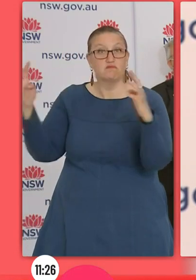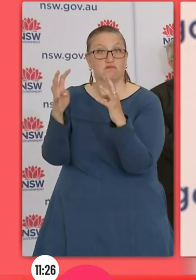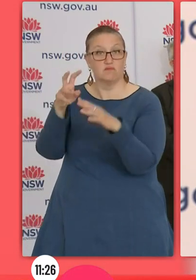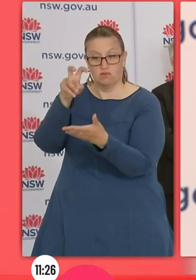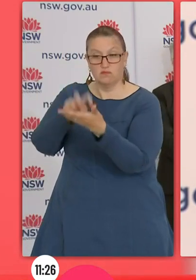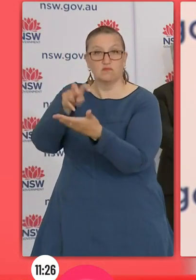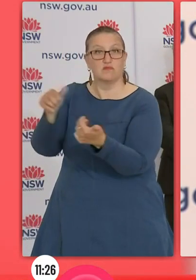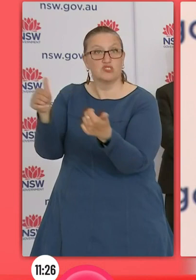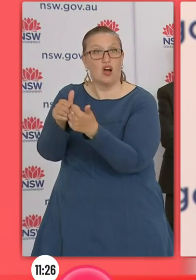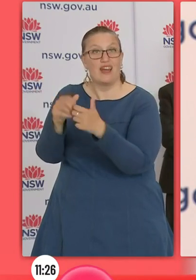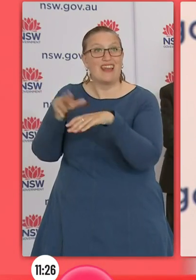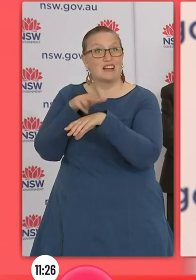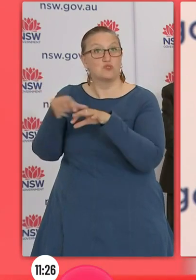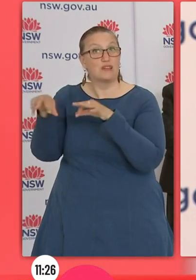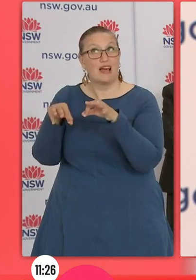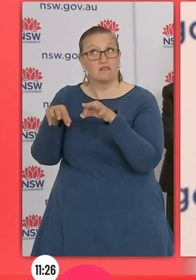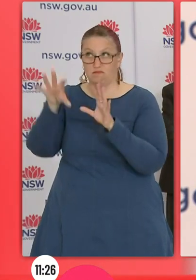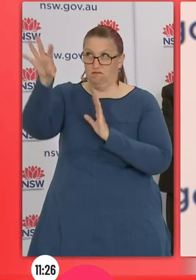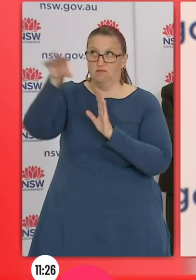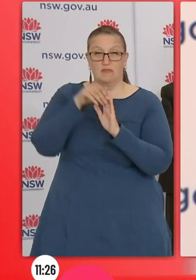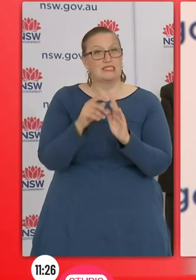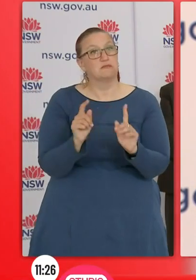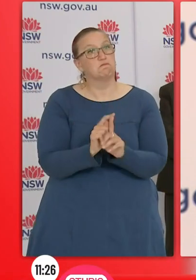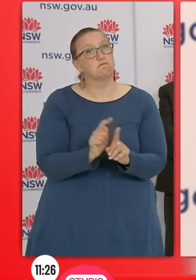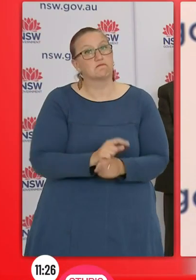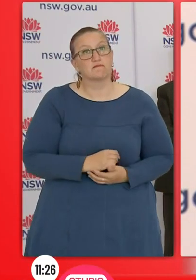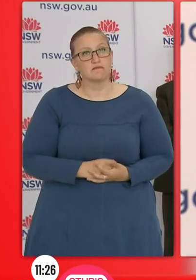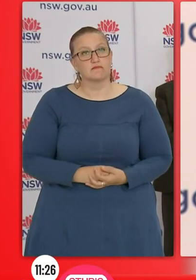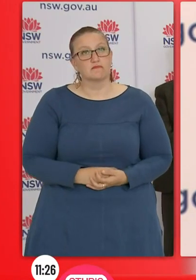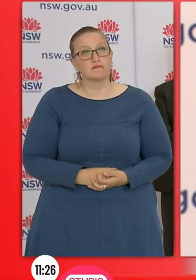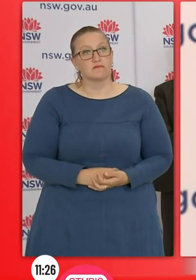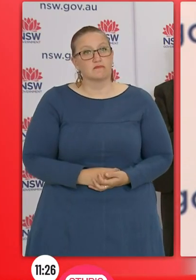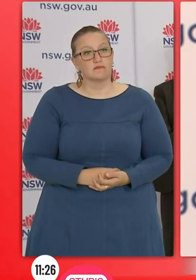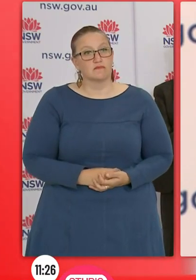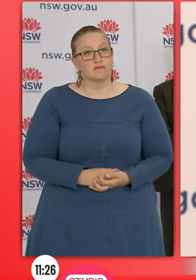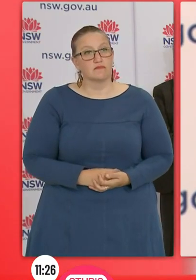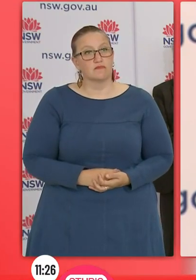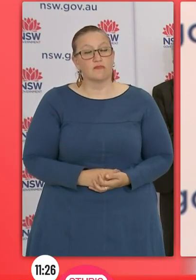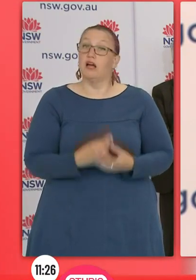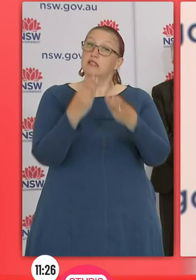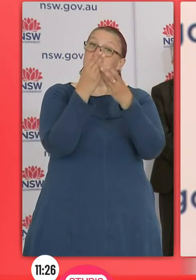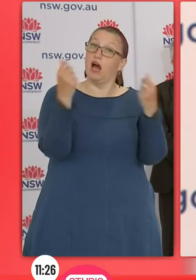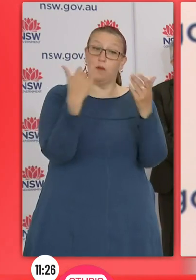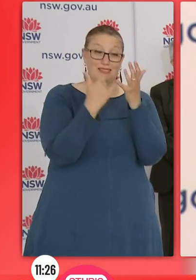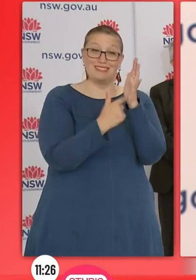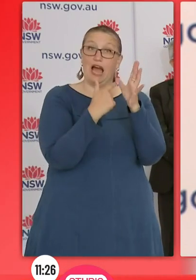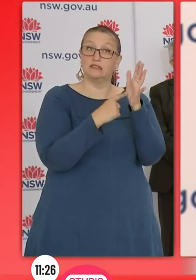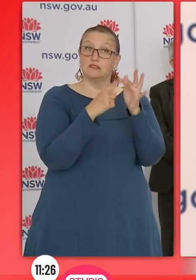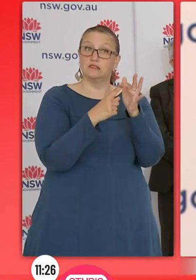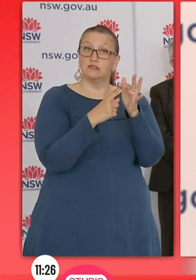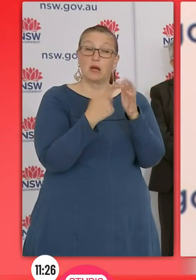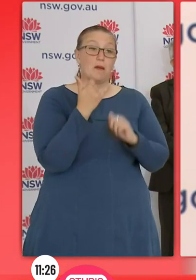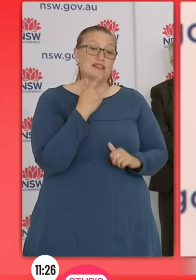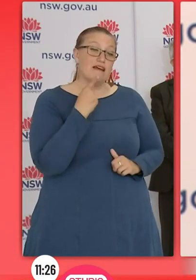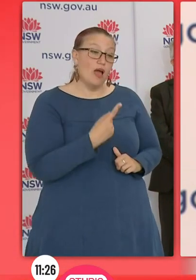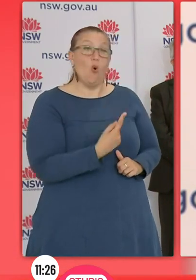will be our commitment to stay true to that. Clearly, for example, in some states, they may have two square metre rules, depending on the number of cases.